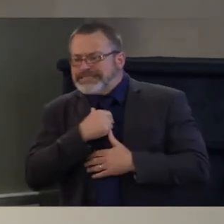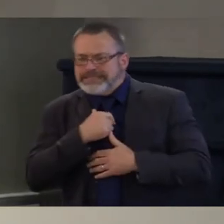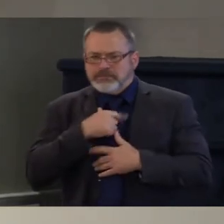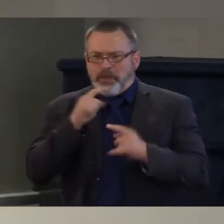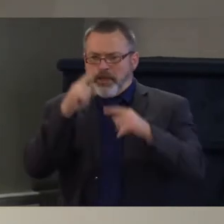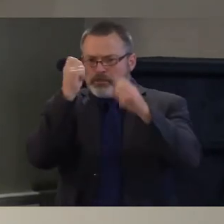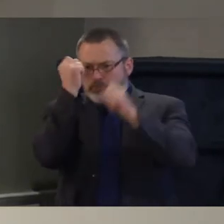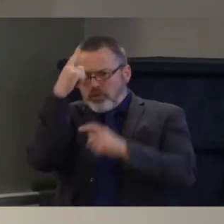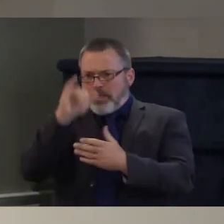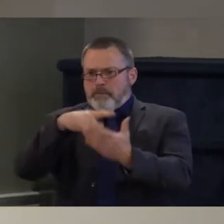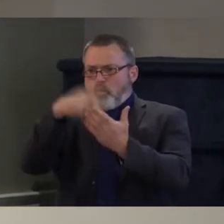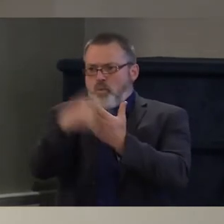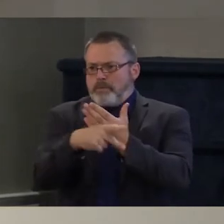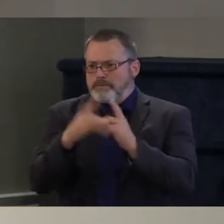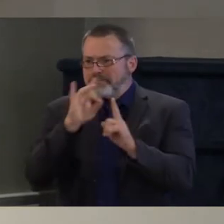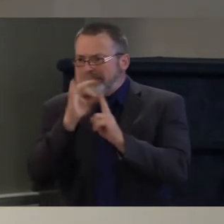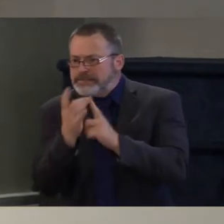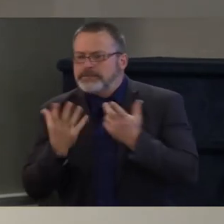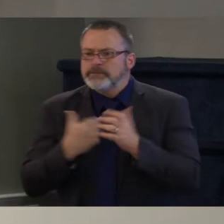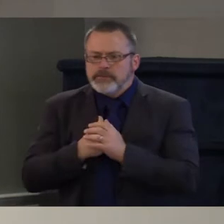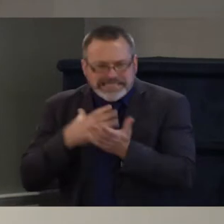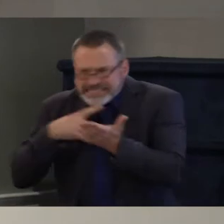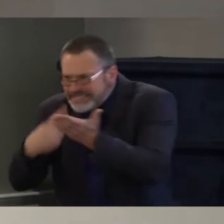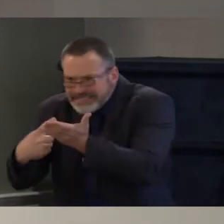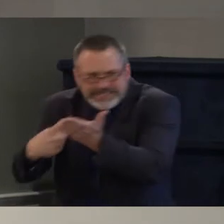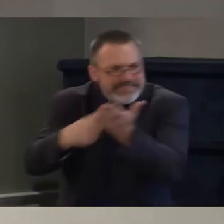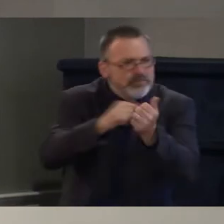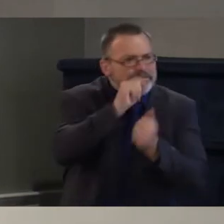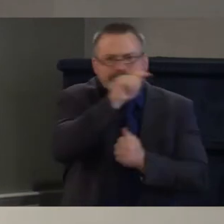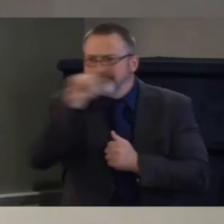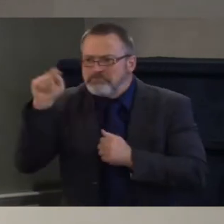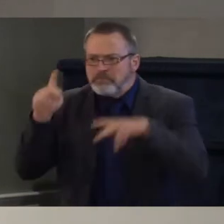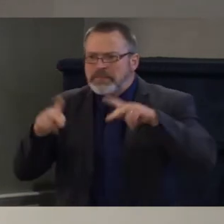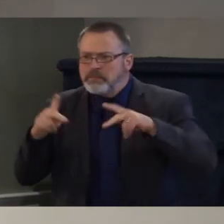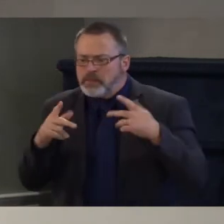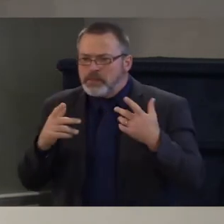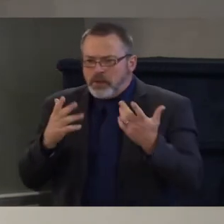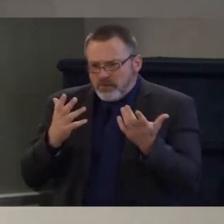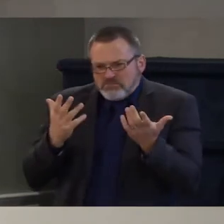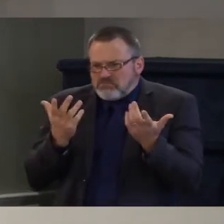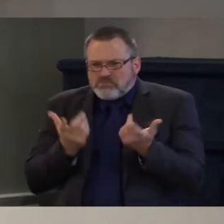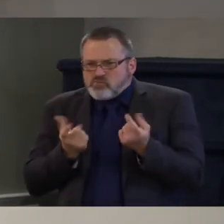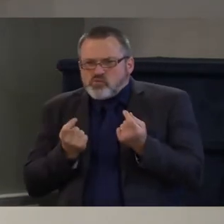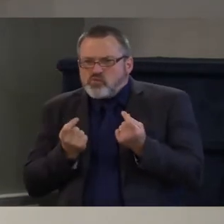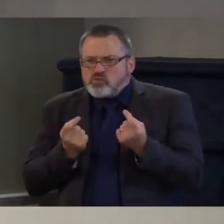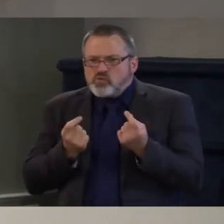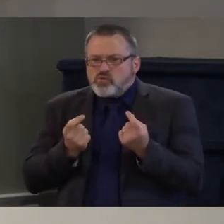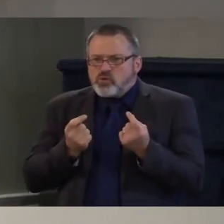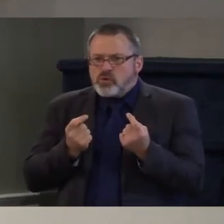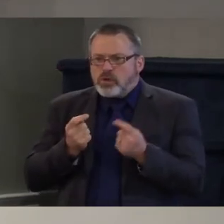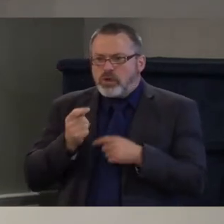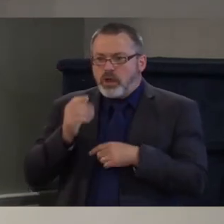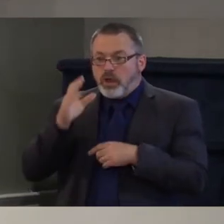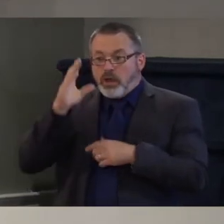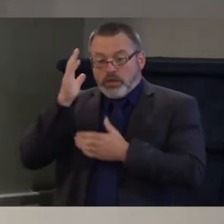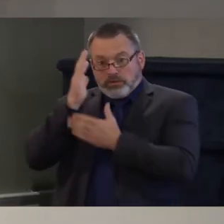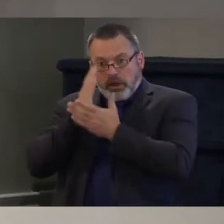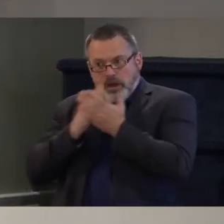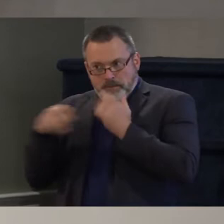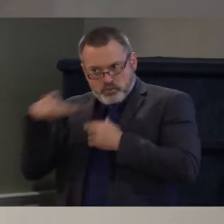to people affected on both sides of the issues, so the people who receive Section 8 housing as well as the people providing housing,